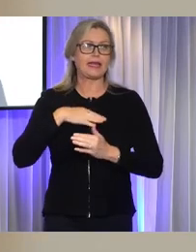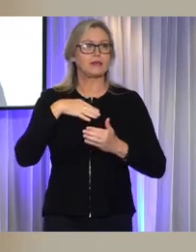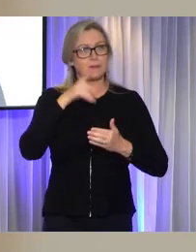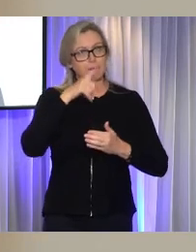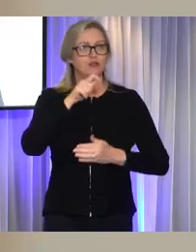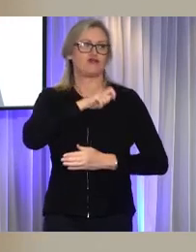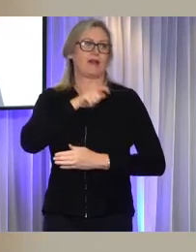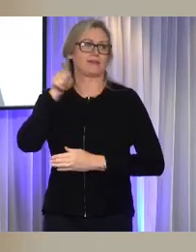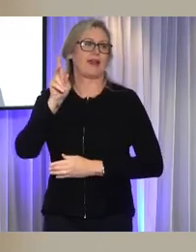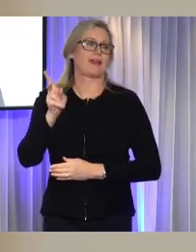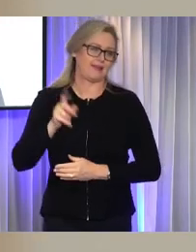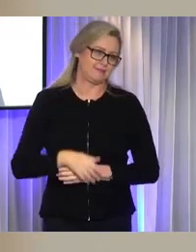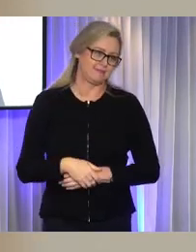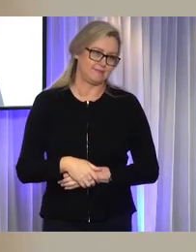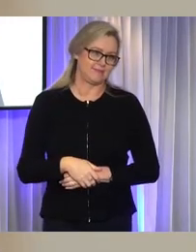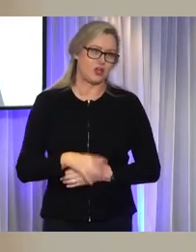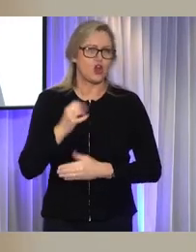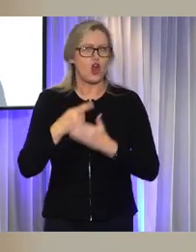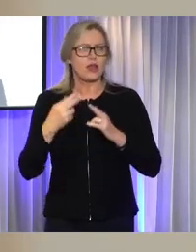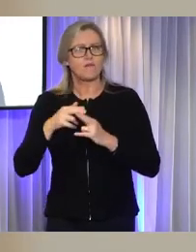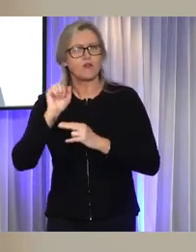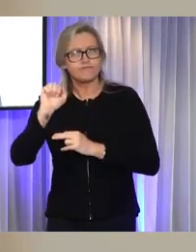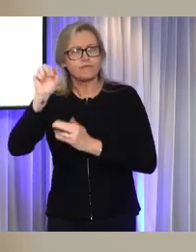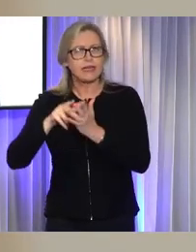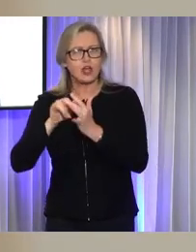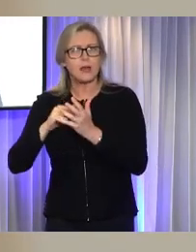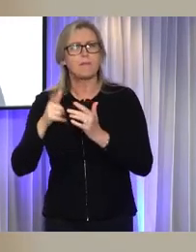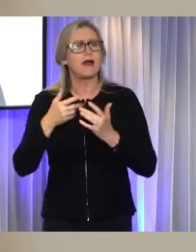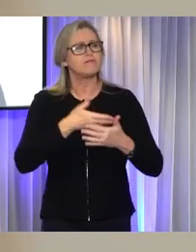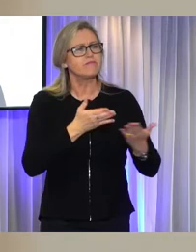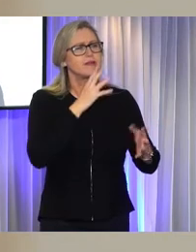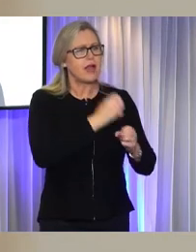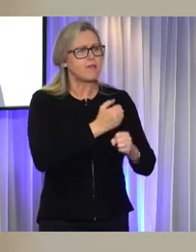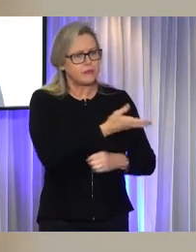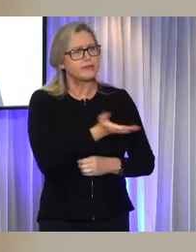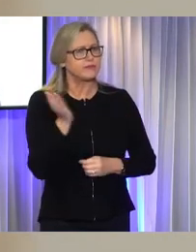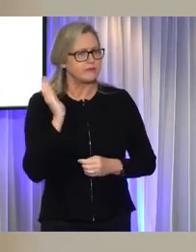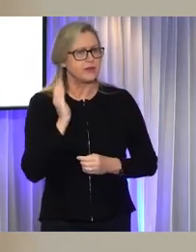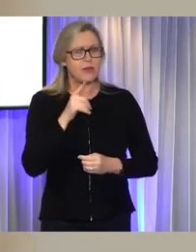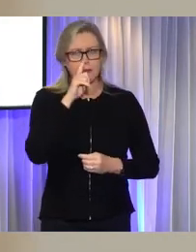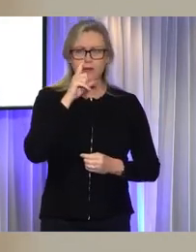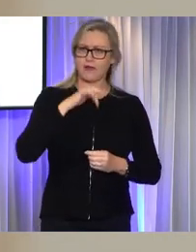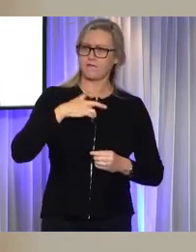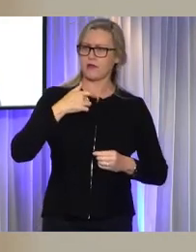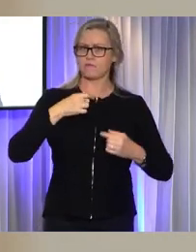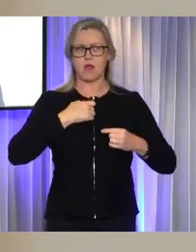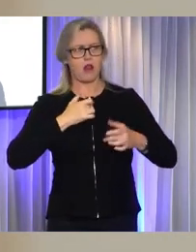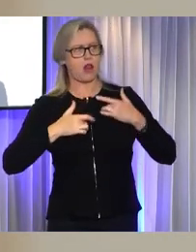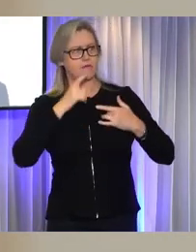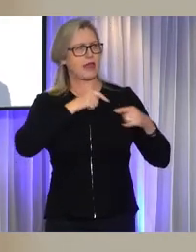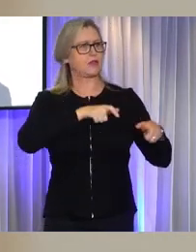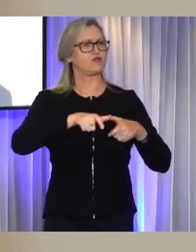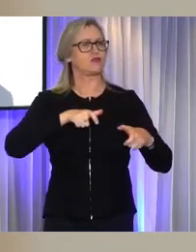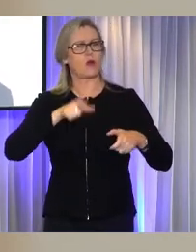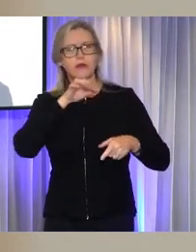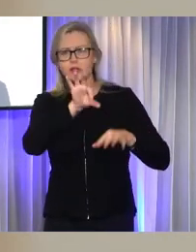Disability Insurance Scheme, but in all parts of government so that people with disability have greater control on their lives and they realise that the government is actually